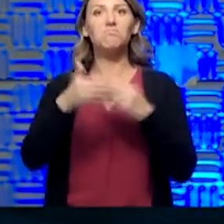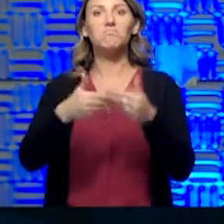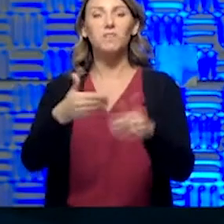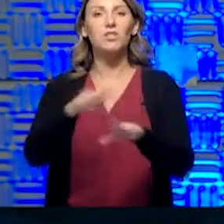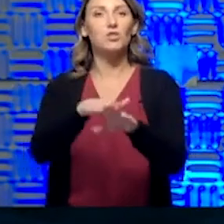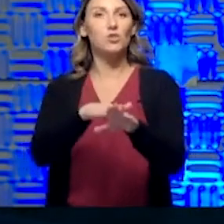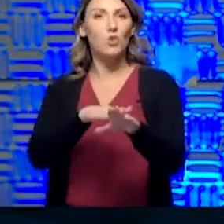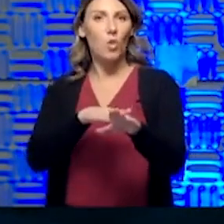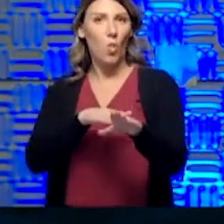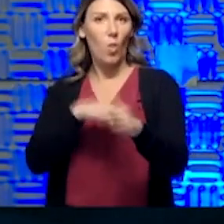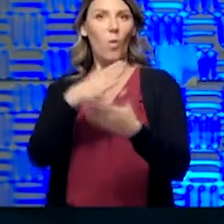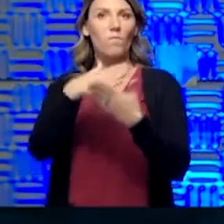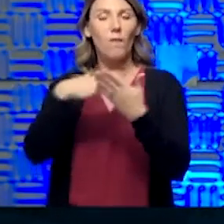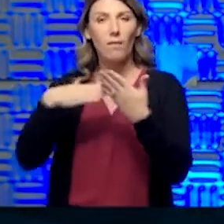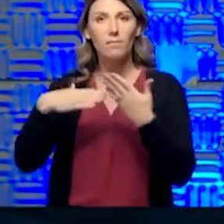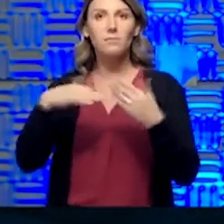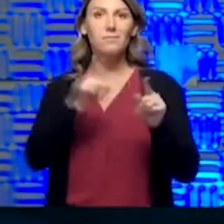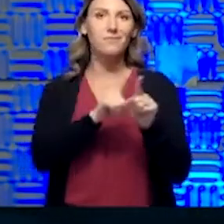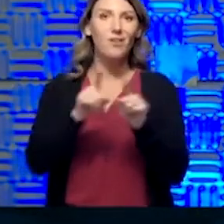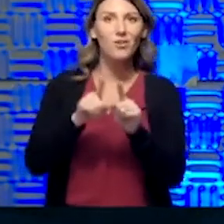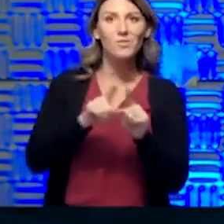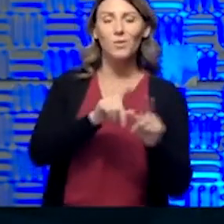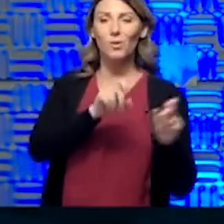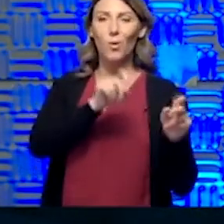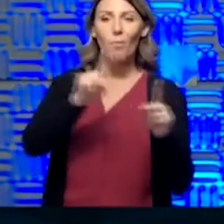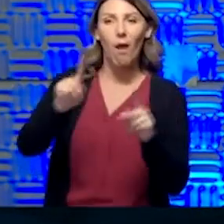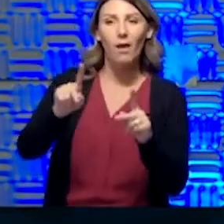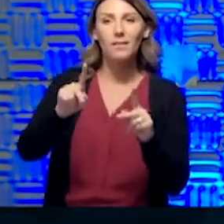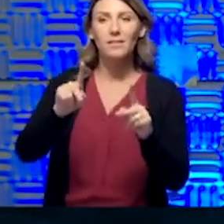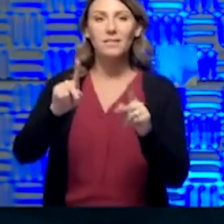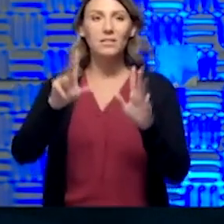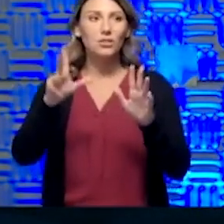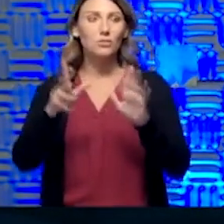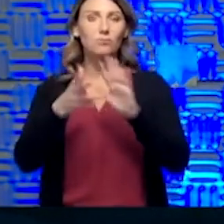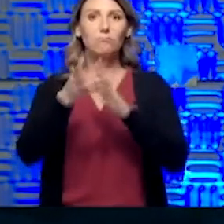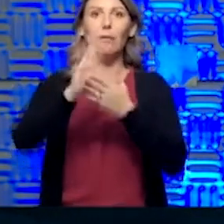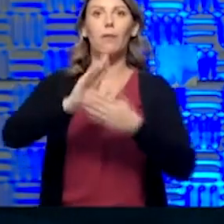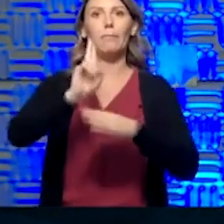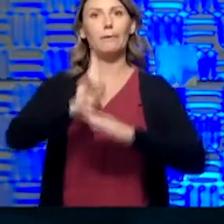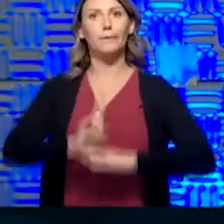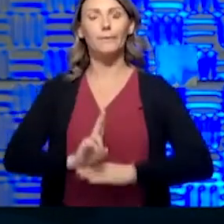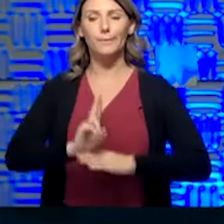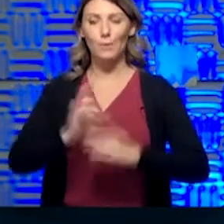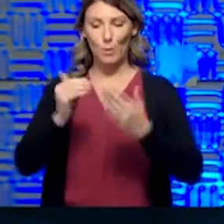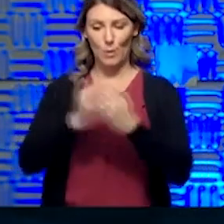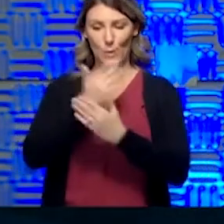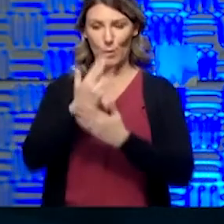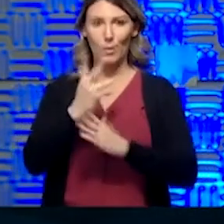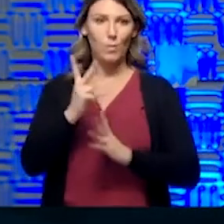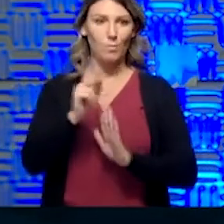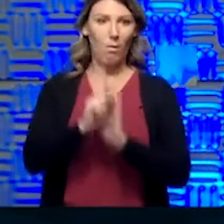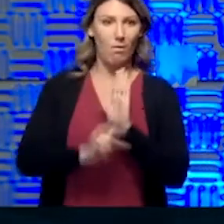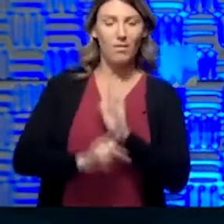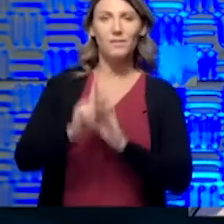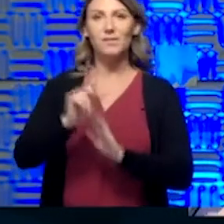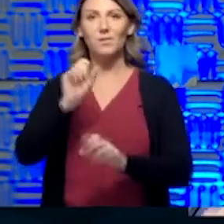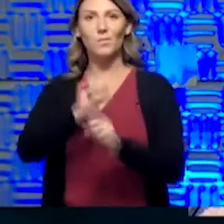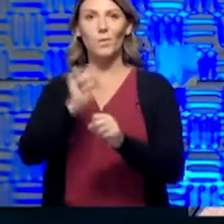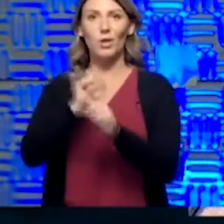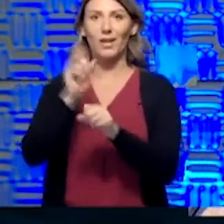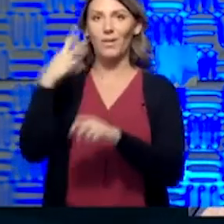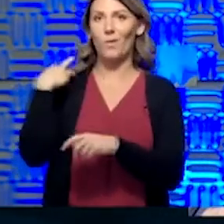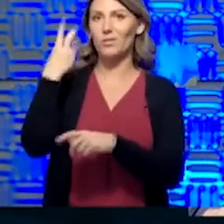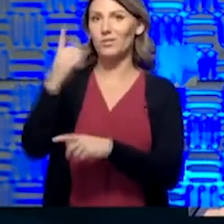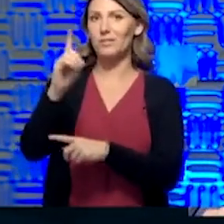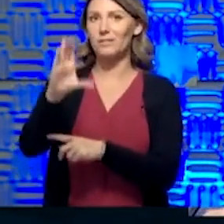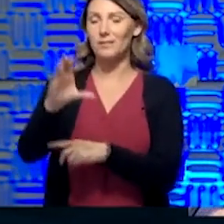as we get ourselves back accustomed to new parameters for work in Washington, D.C. And I'll just